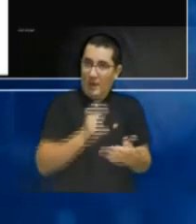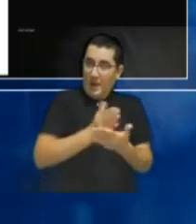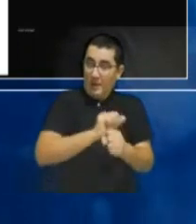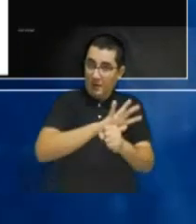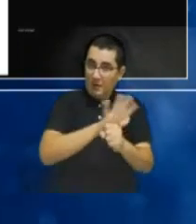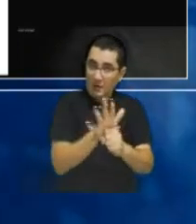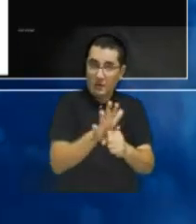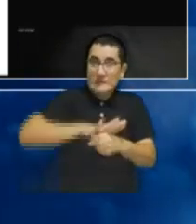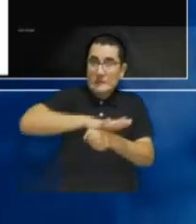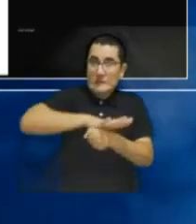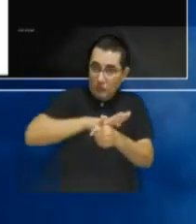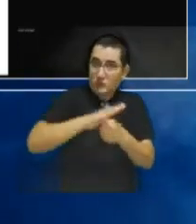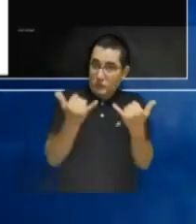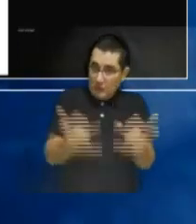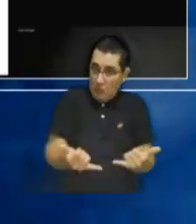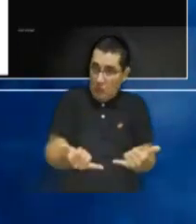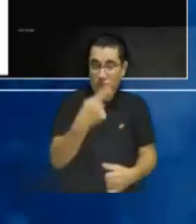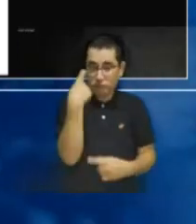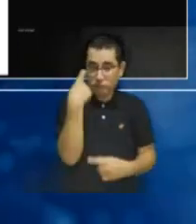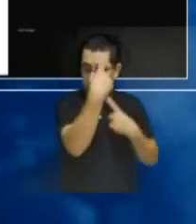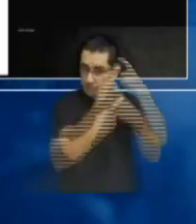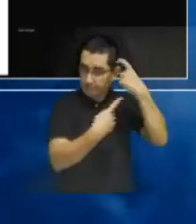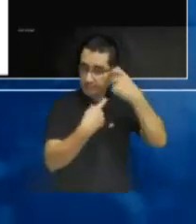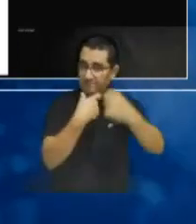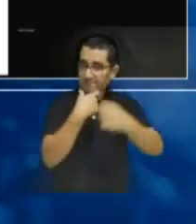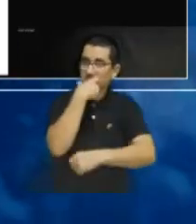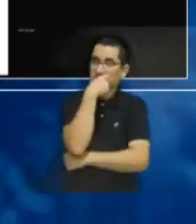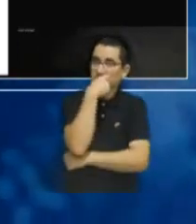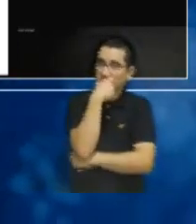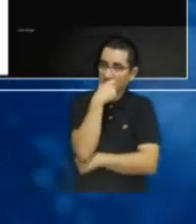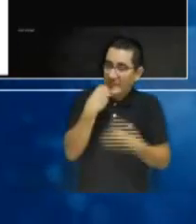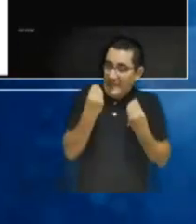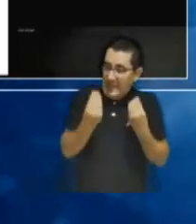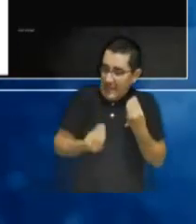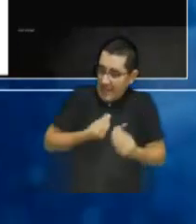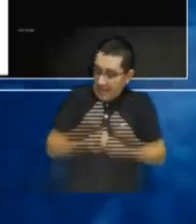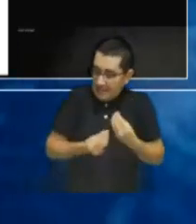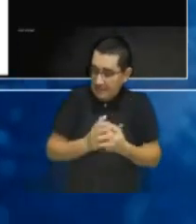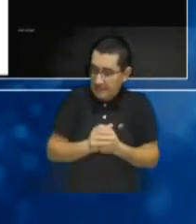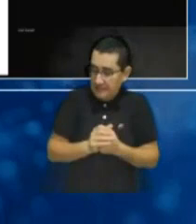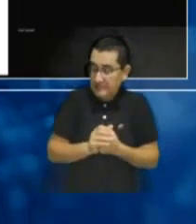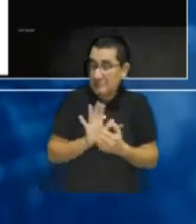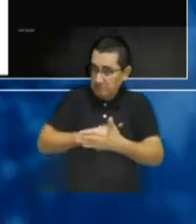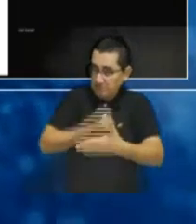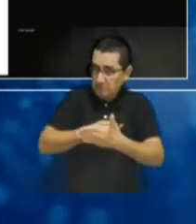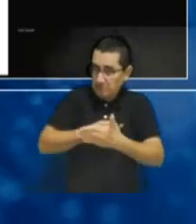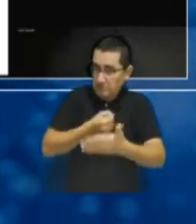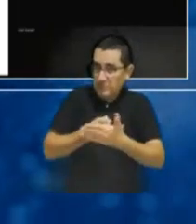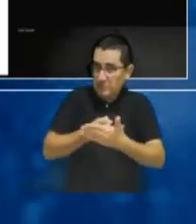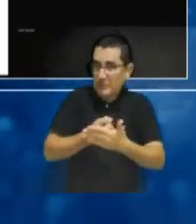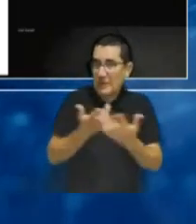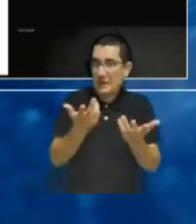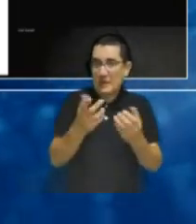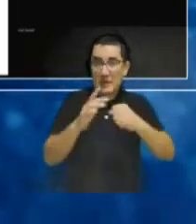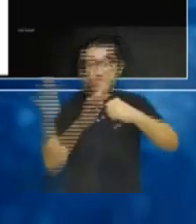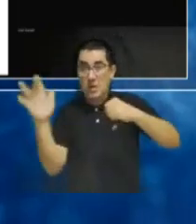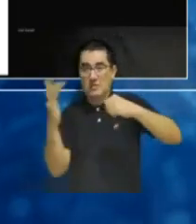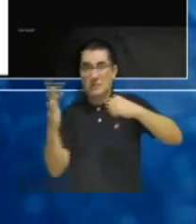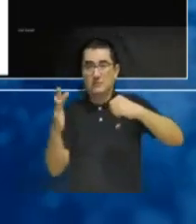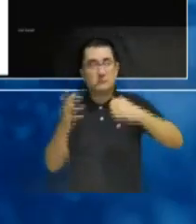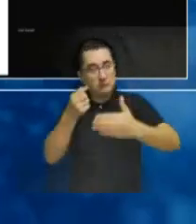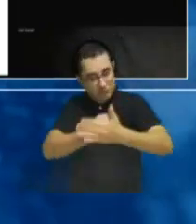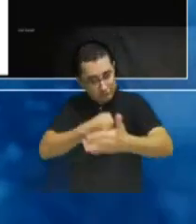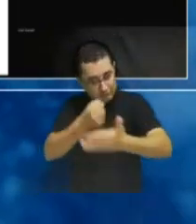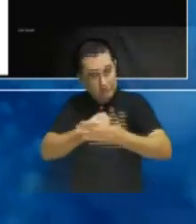That's part of the current situation. What we need to do, really, from the spectrum point of view, is to dynamize this